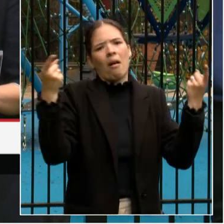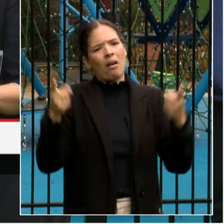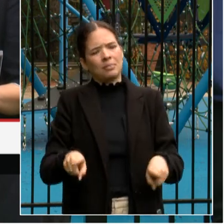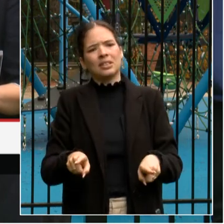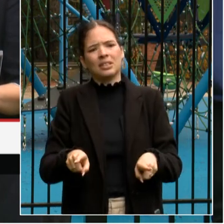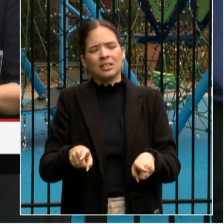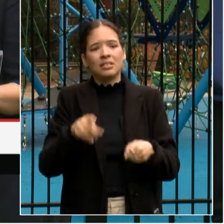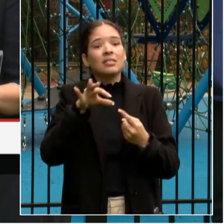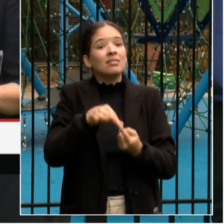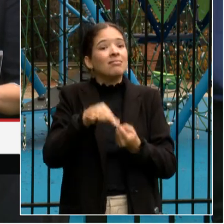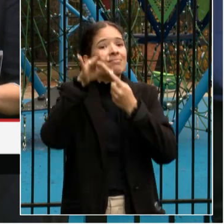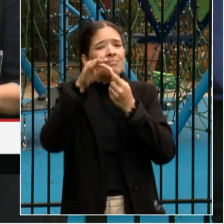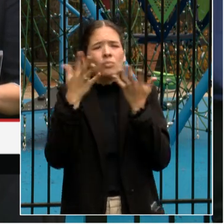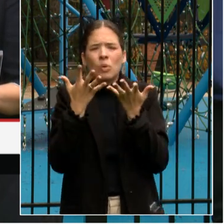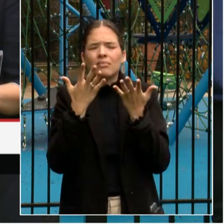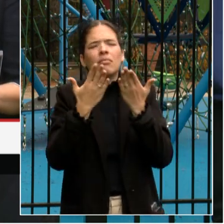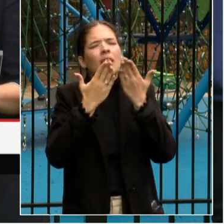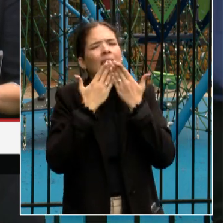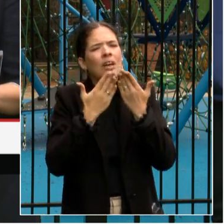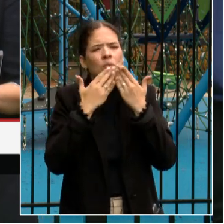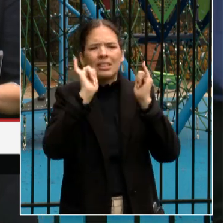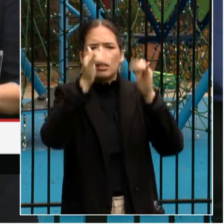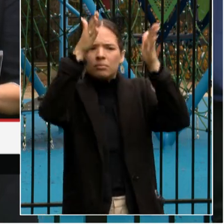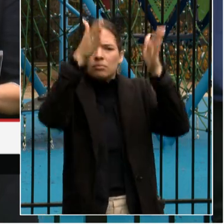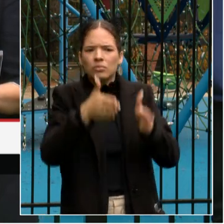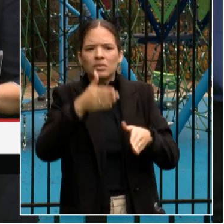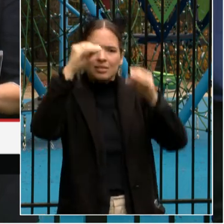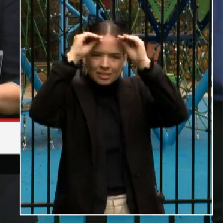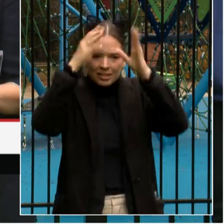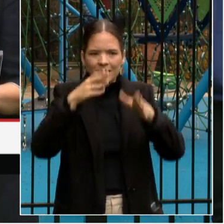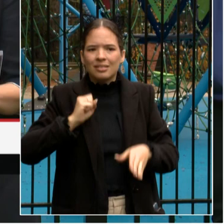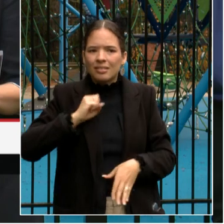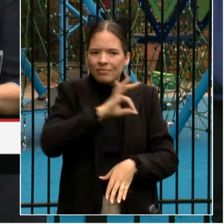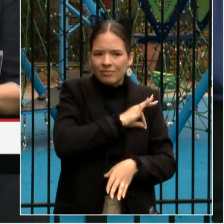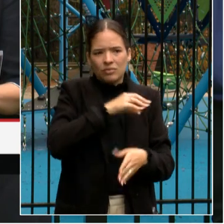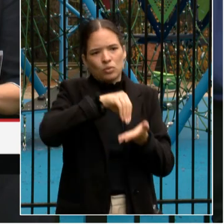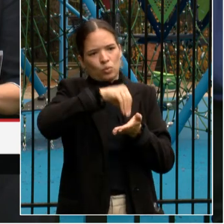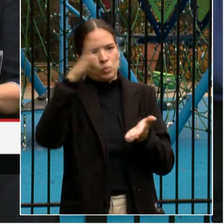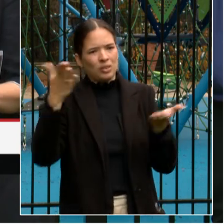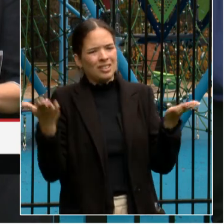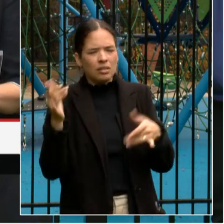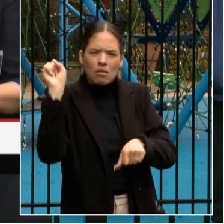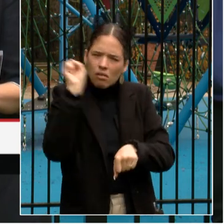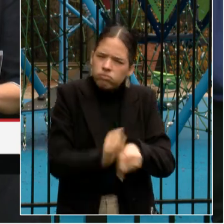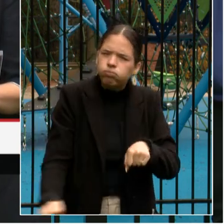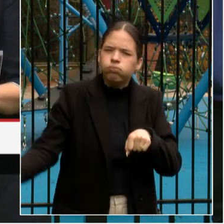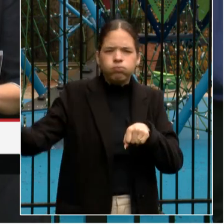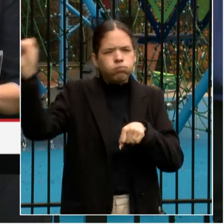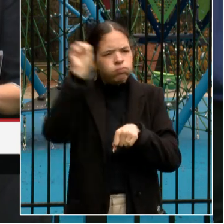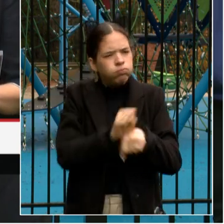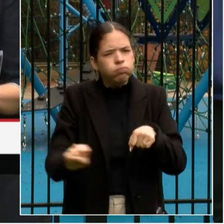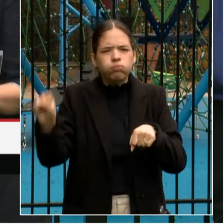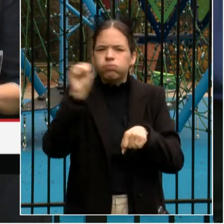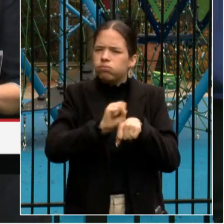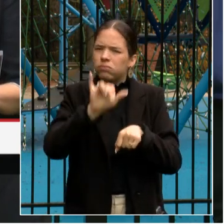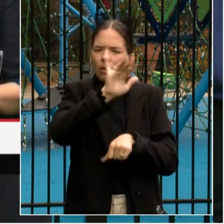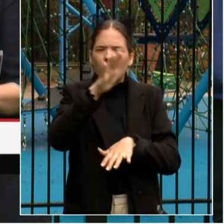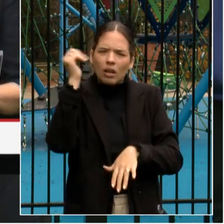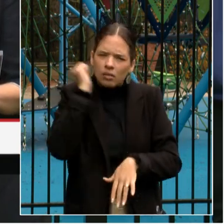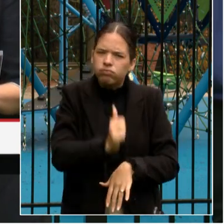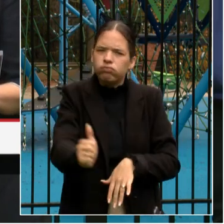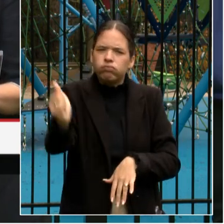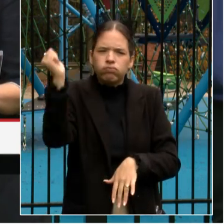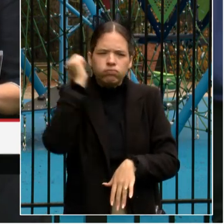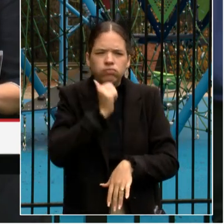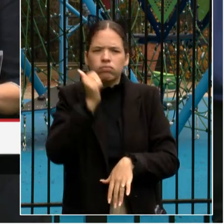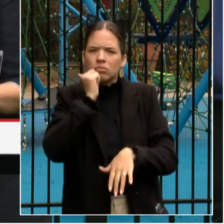thank you to the wonderful teachers, staff, and students of Oyster Adams who work hard every day. We would not have been able to renovate Oyster's